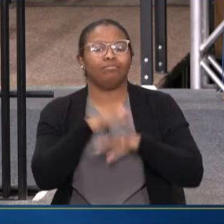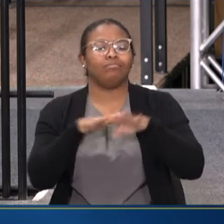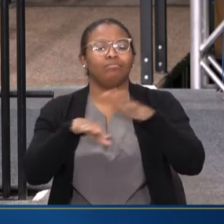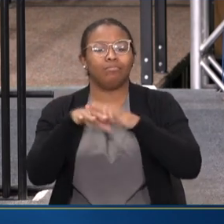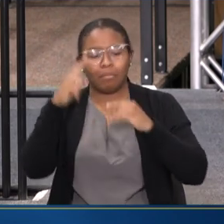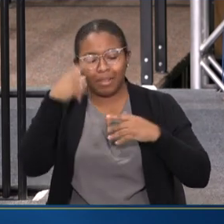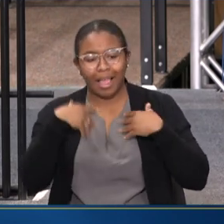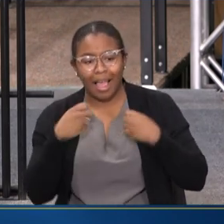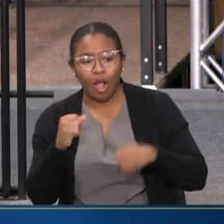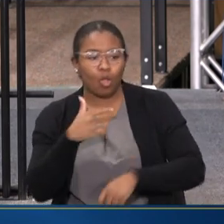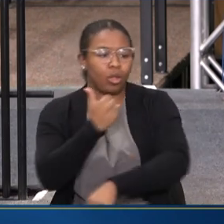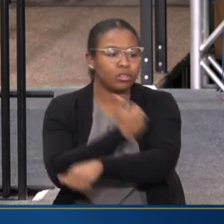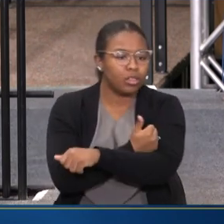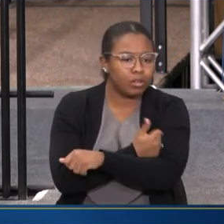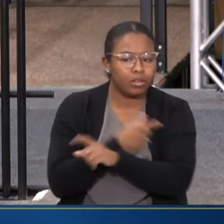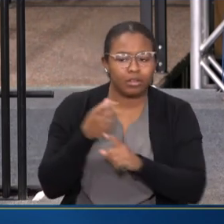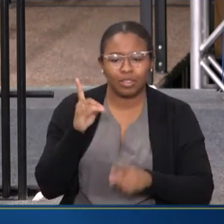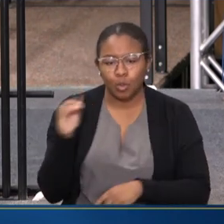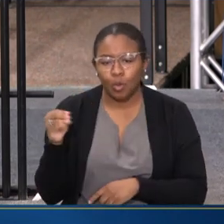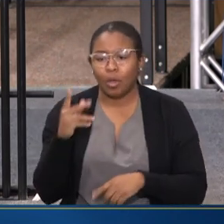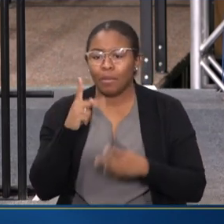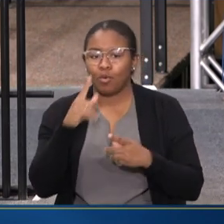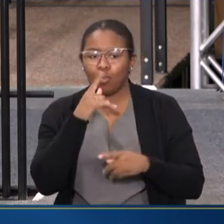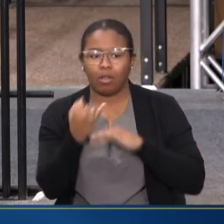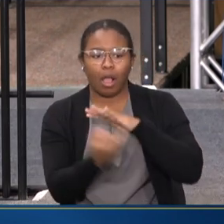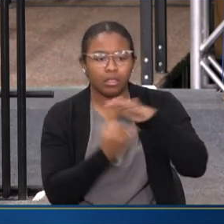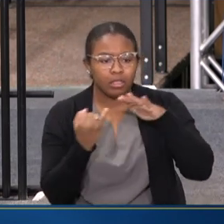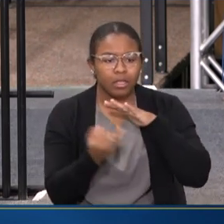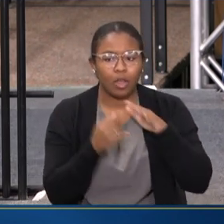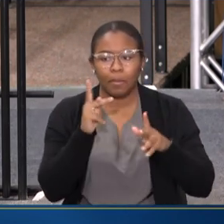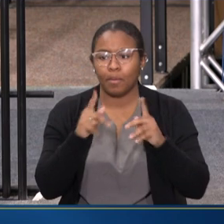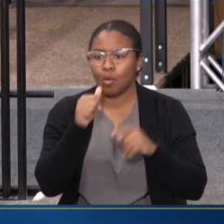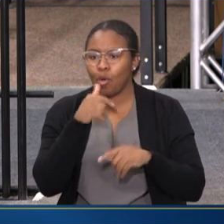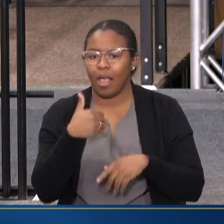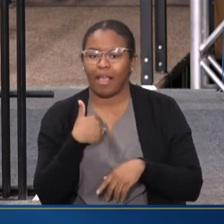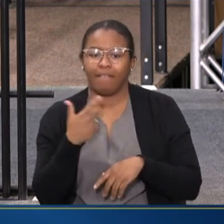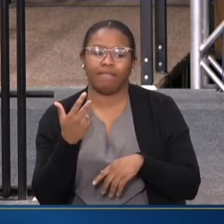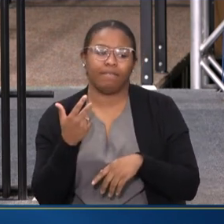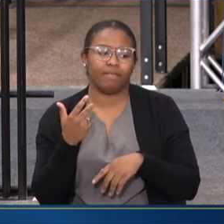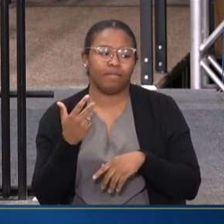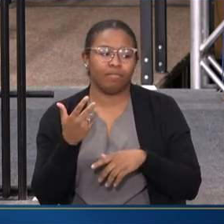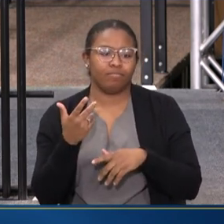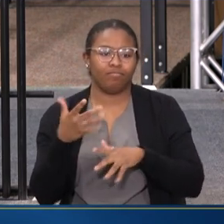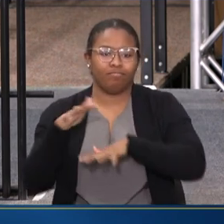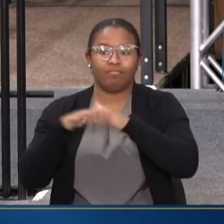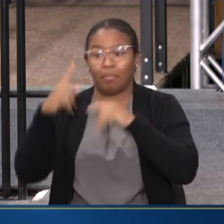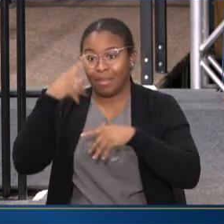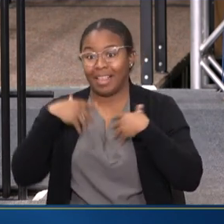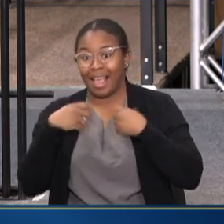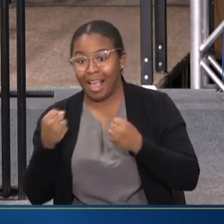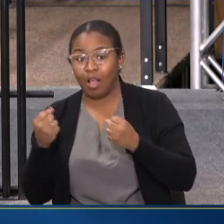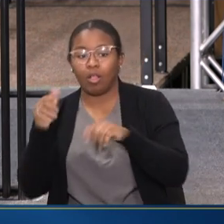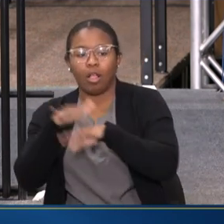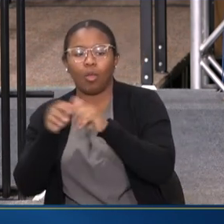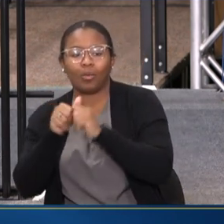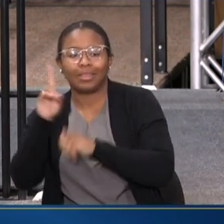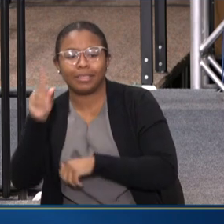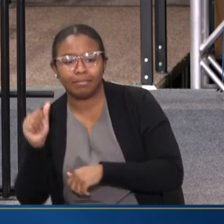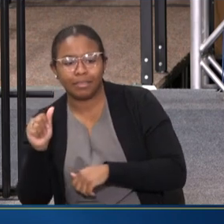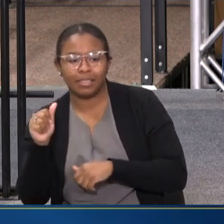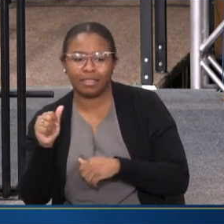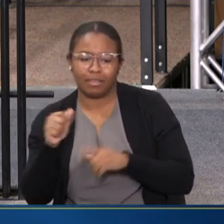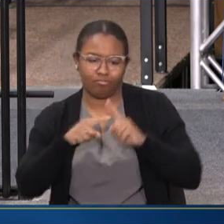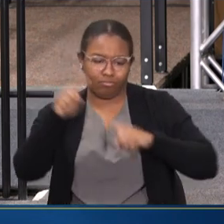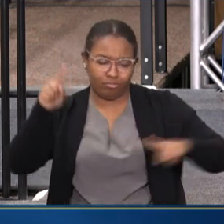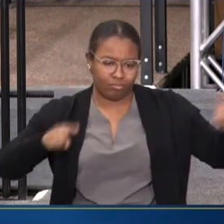SUBSTANCE USE DISORDERS, PEOPLE WHO ARE SOCIALLY ISOLATED OR PEOPLE WITH CO-OCCURRING MENTAL HEALTH NEEDS AND DISABILITIES. AND AS YOU